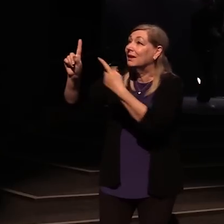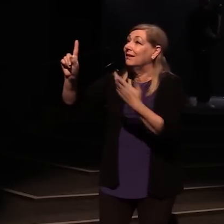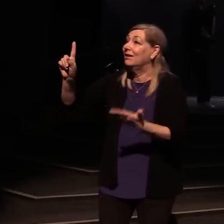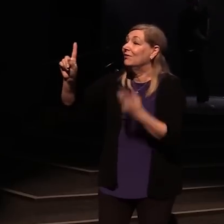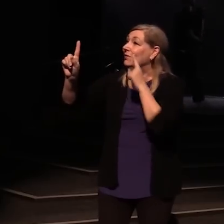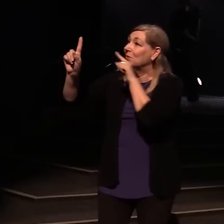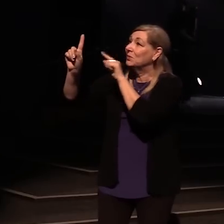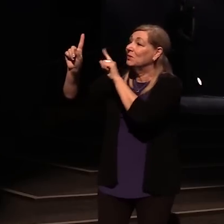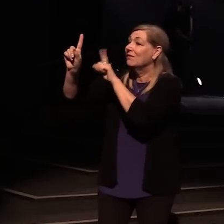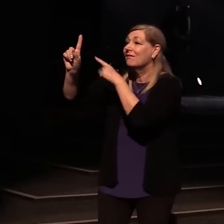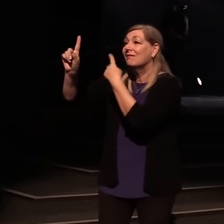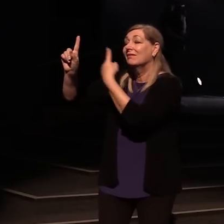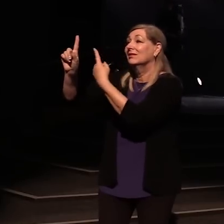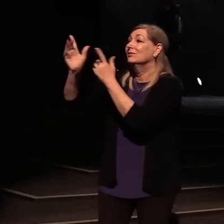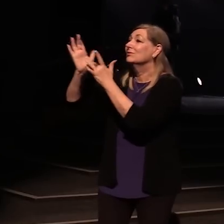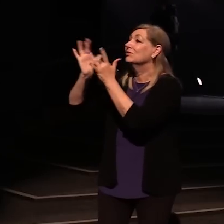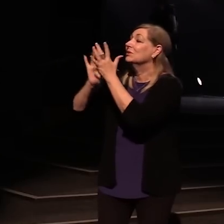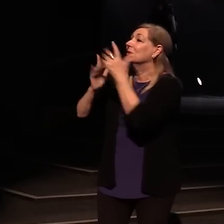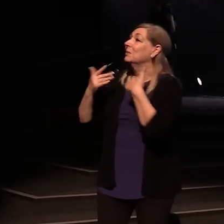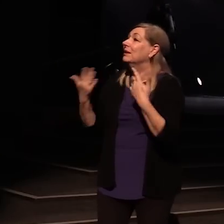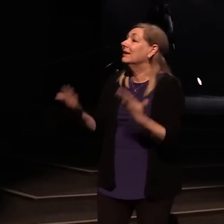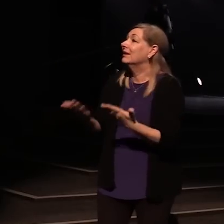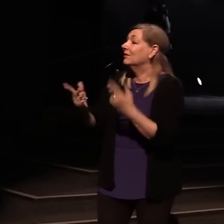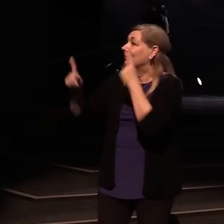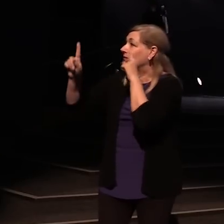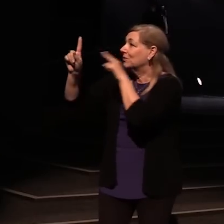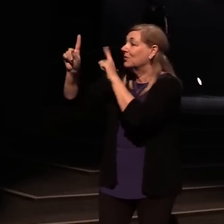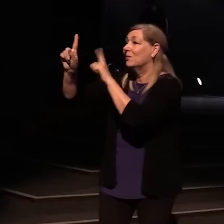You're the only one we're here for